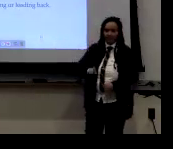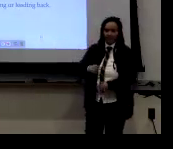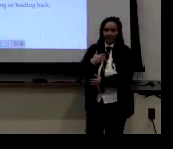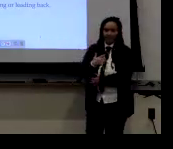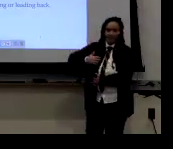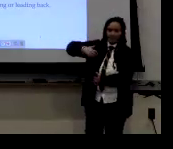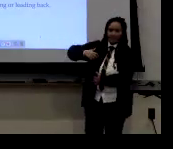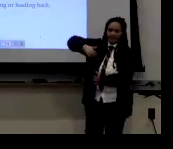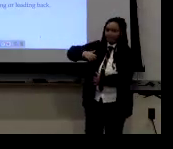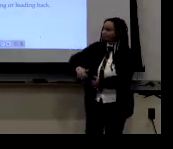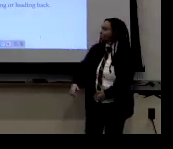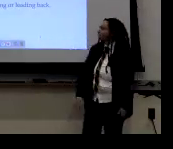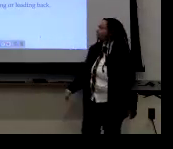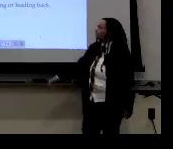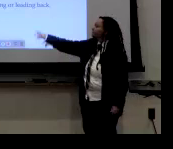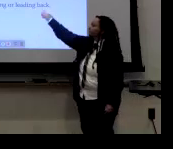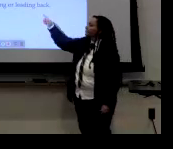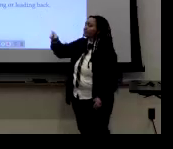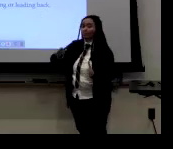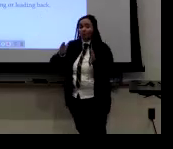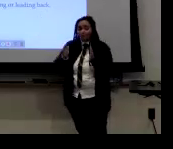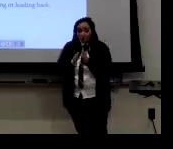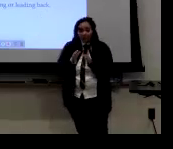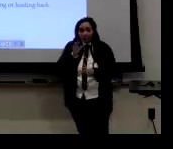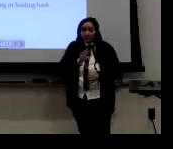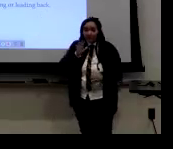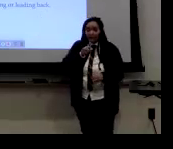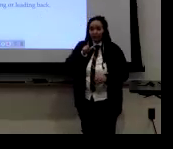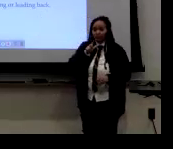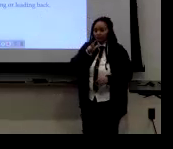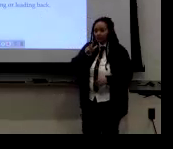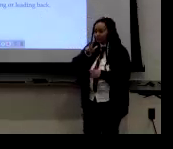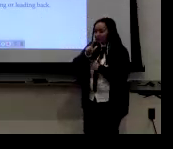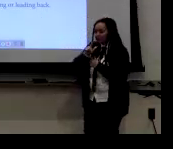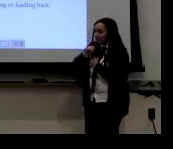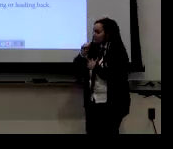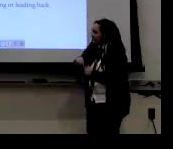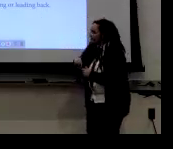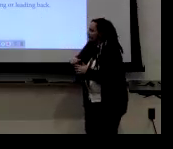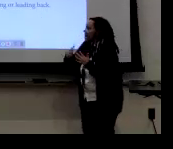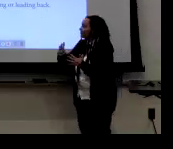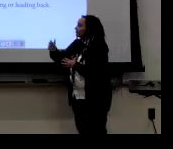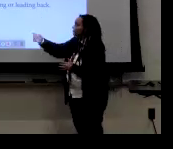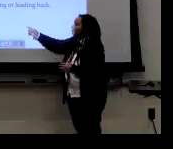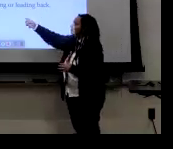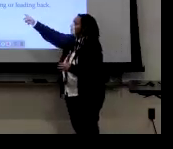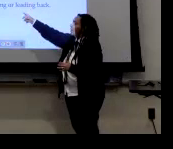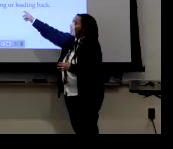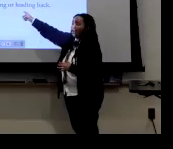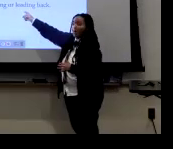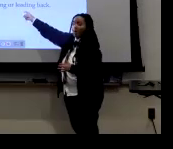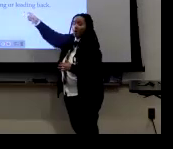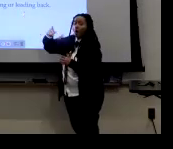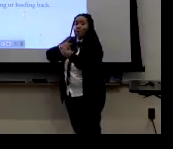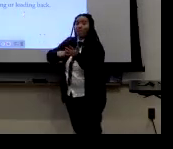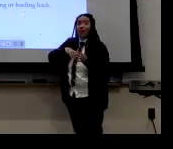use the wider sign space with the elbow up. Um, then only 23% use